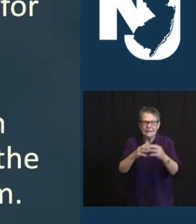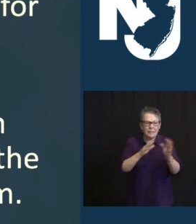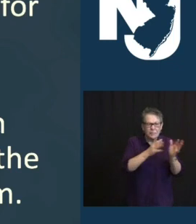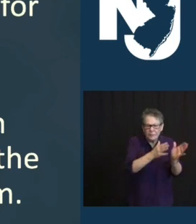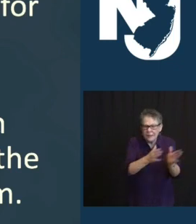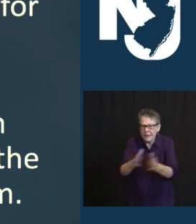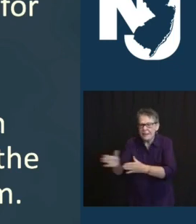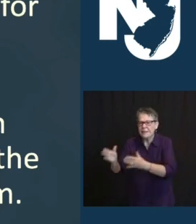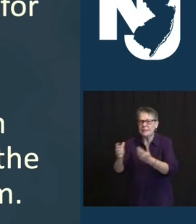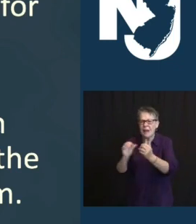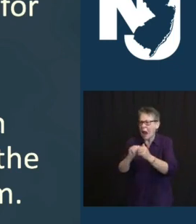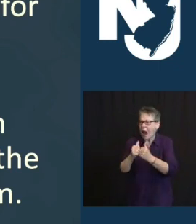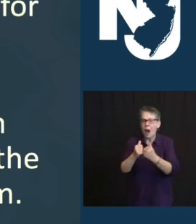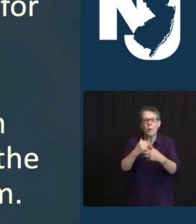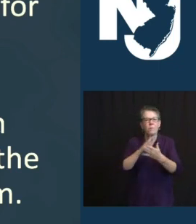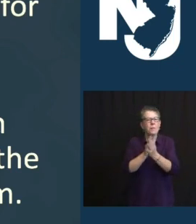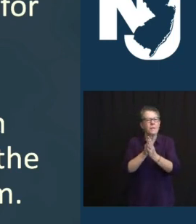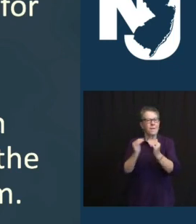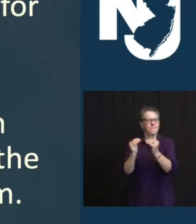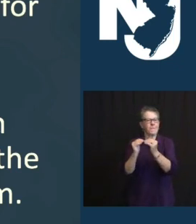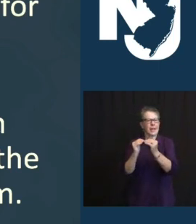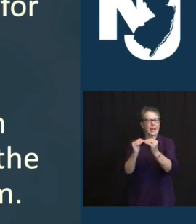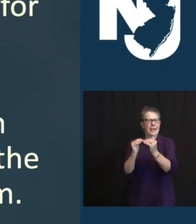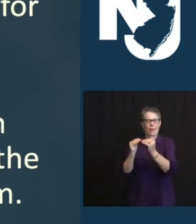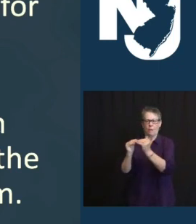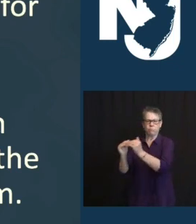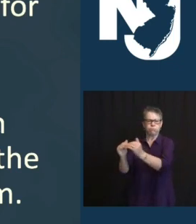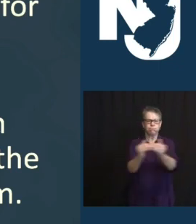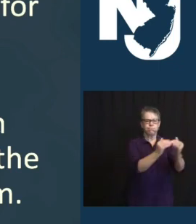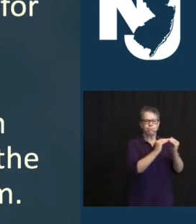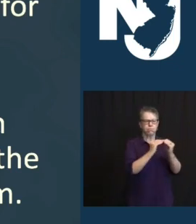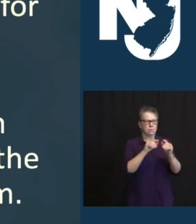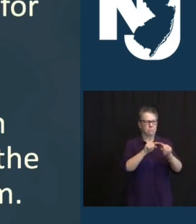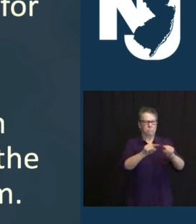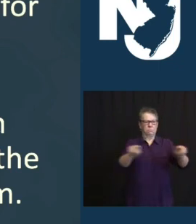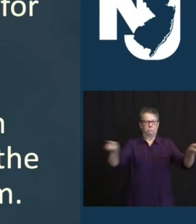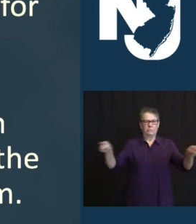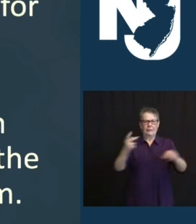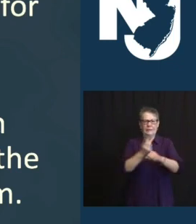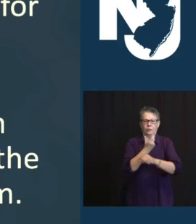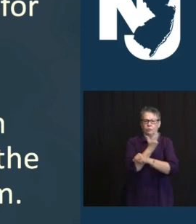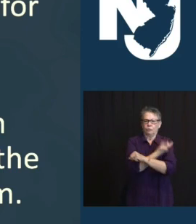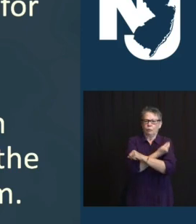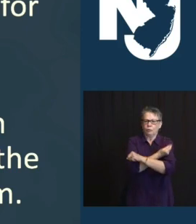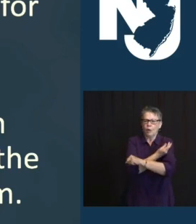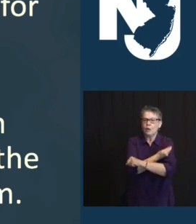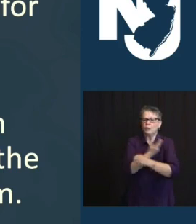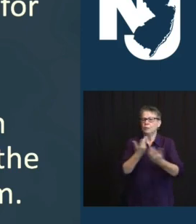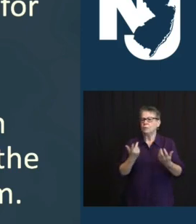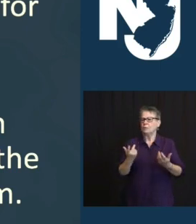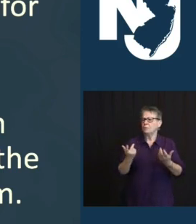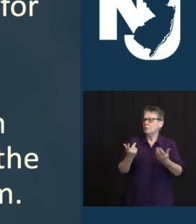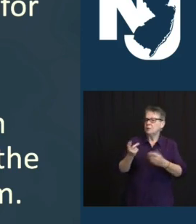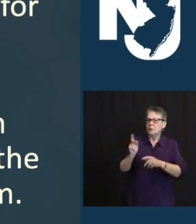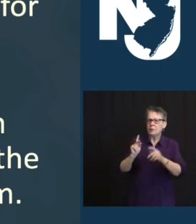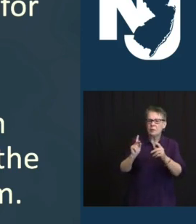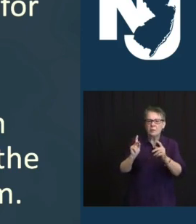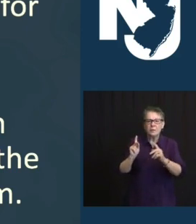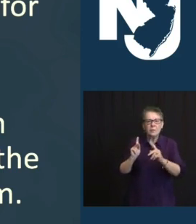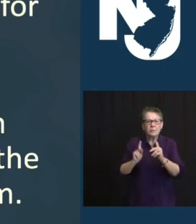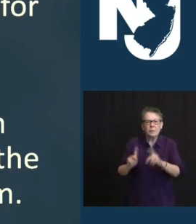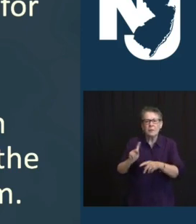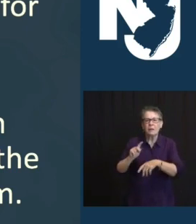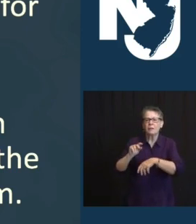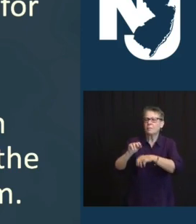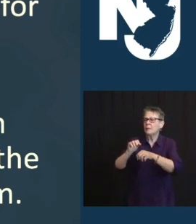VACCINE ACCESS. WE ARE WORKING CLOSELY WITH CHURCHES AND OTHER TRUSTED COMMUNITY ORGANIZATIONS IN OUR BLACK AND BROWN COMMUNITIES, AND WE ARE